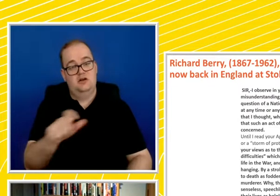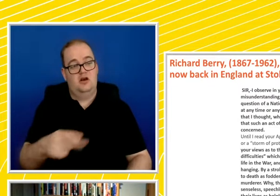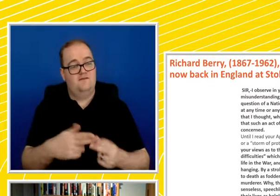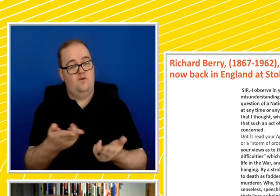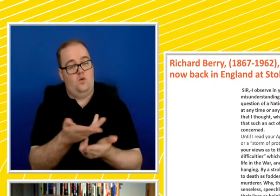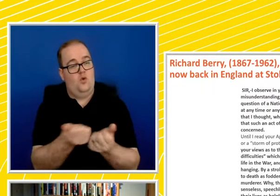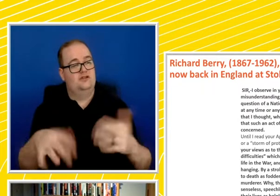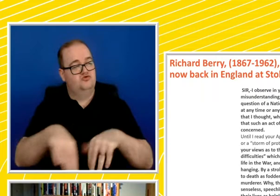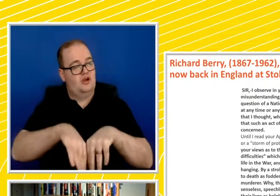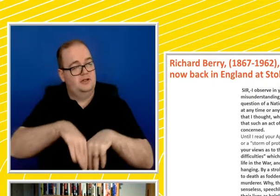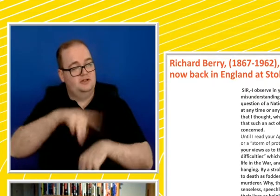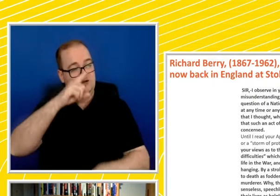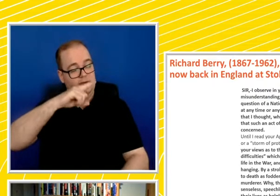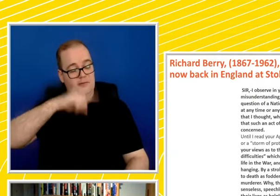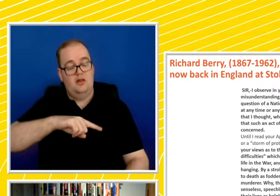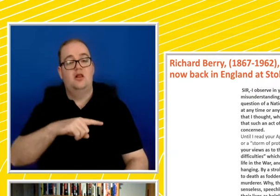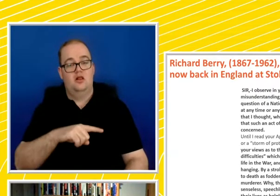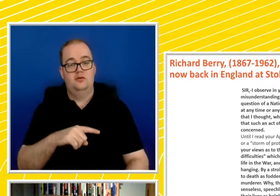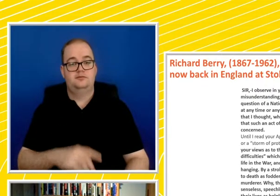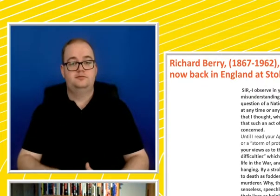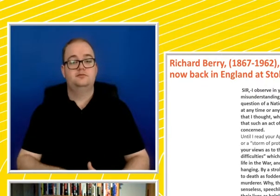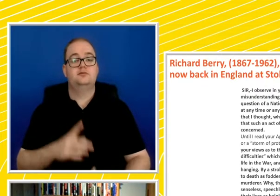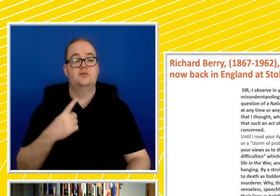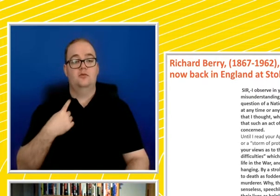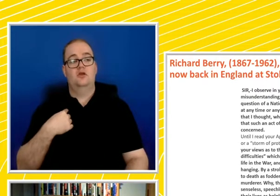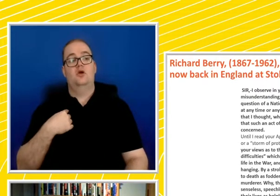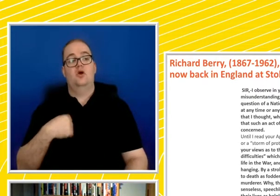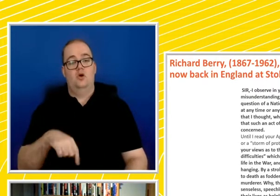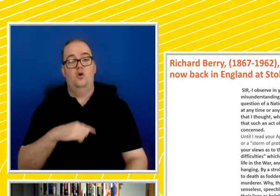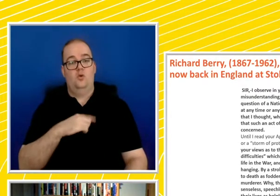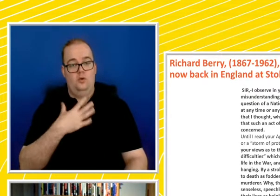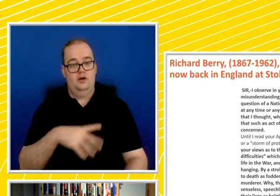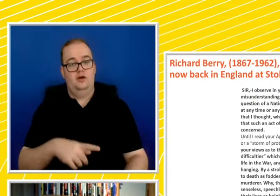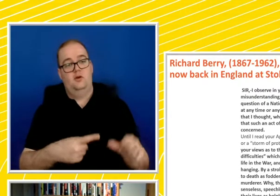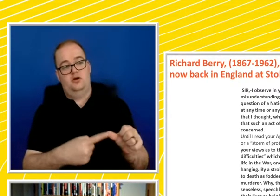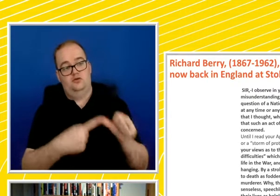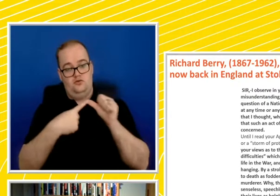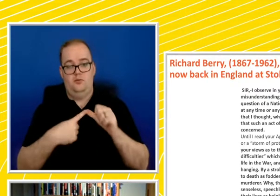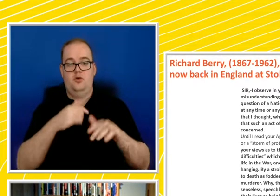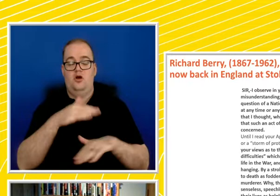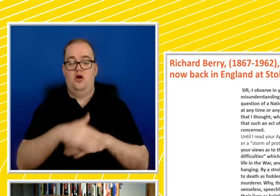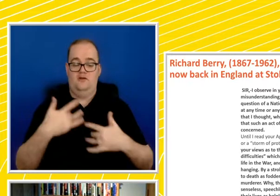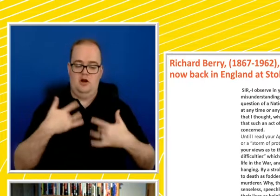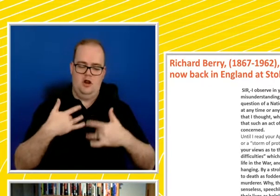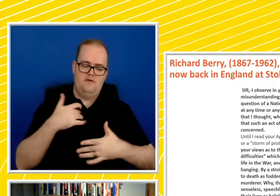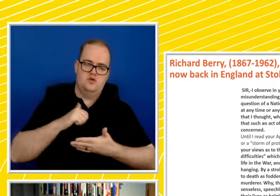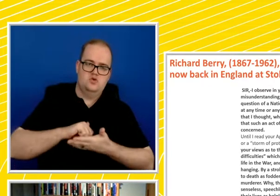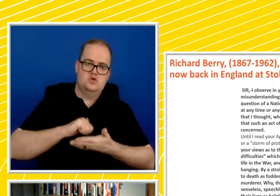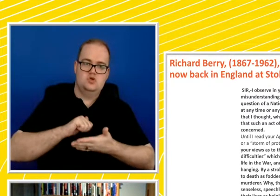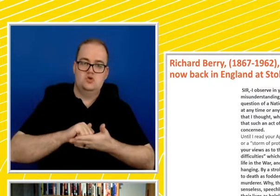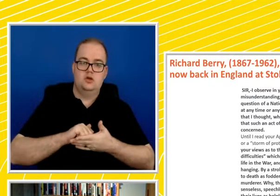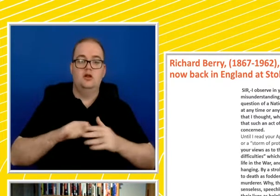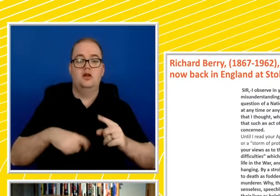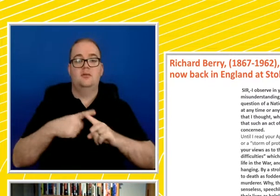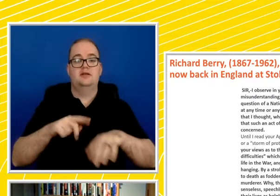head on a normal, healthy child? And we seek the reply in the sanctity of human life, and the sentimentality of a national ignorance which